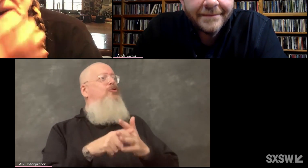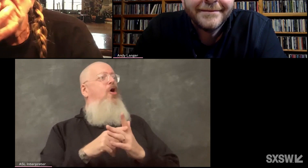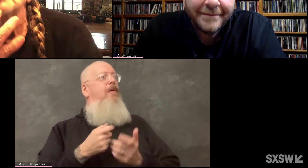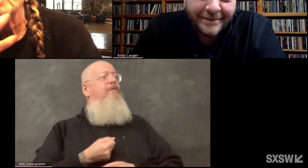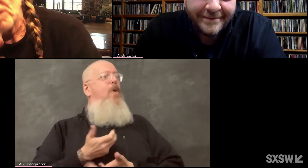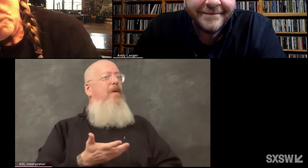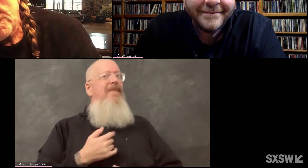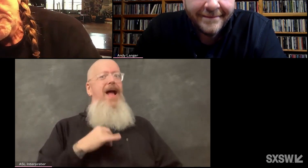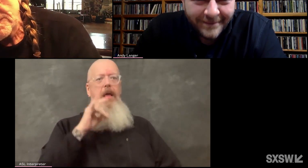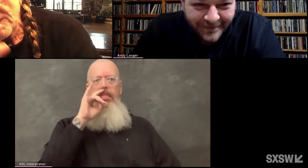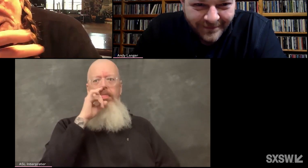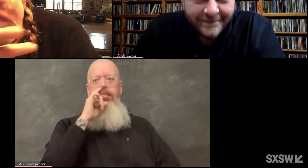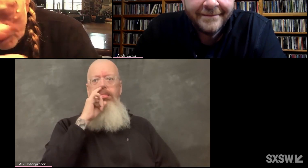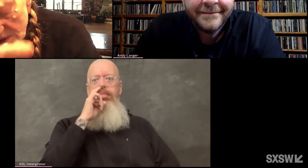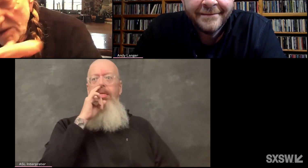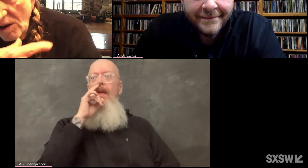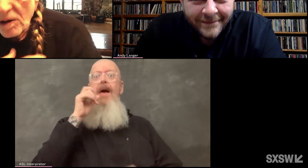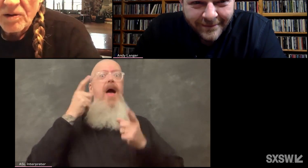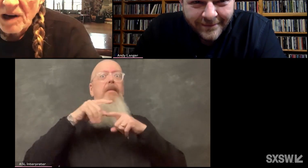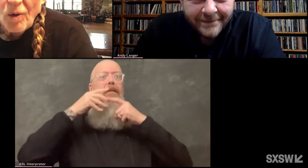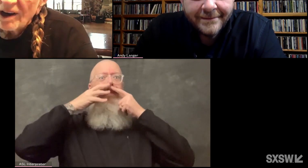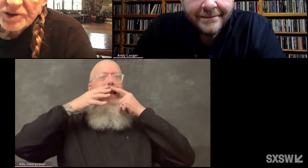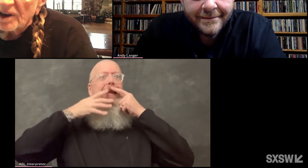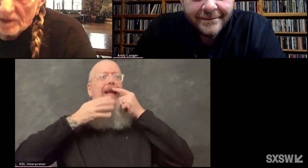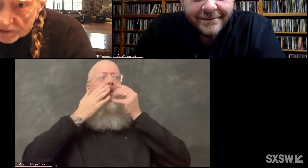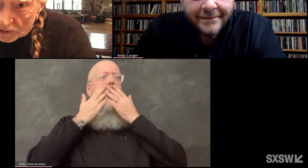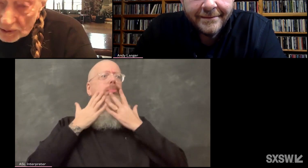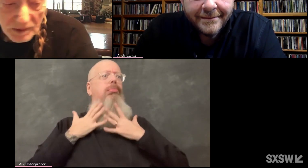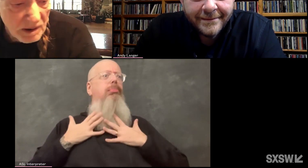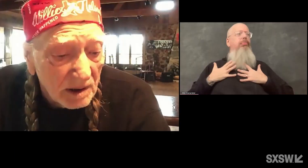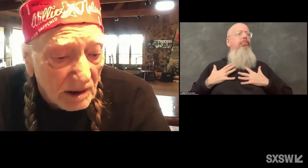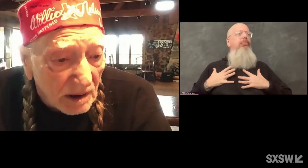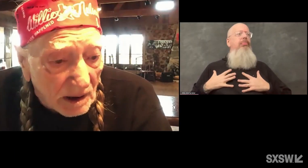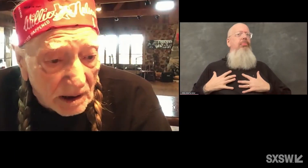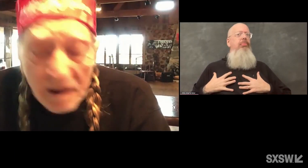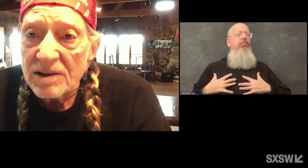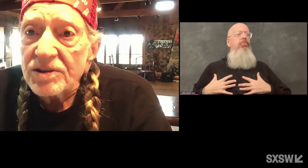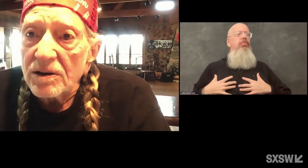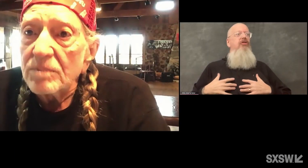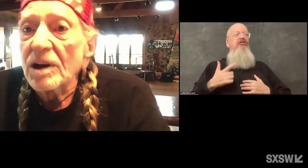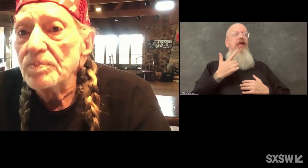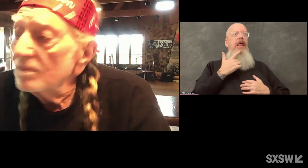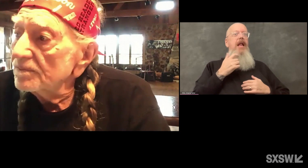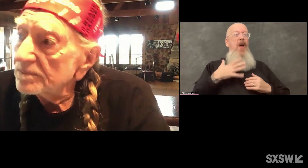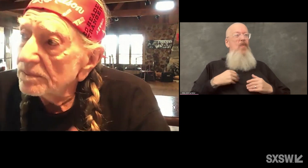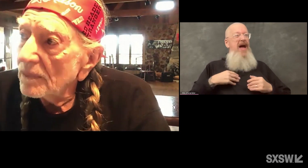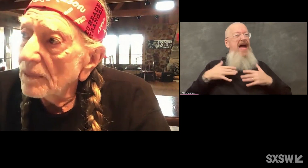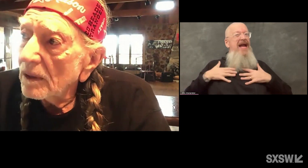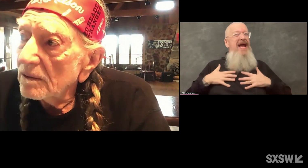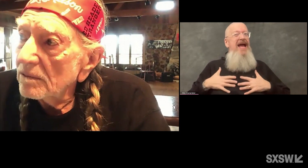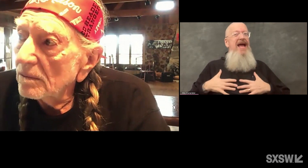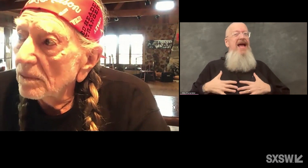nose. My nose started bleeding. I was bleeding all over my white sailor suit. Then I started my